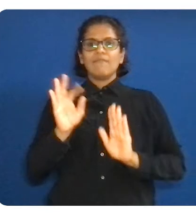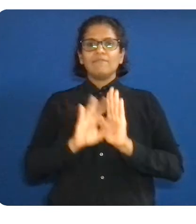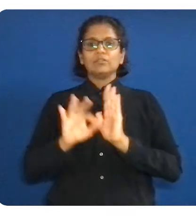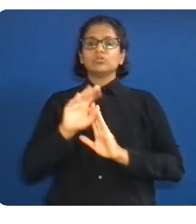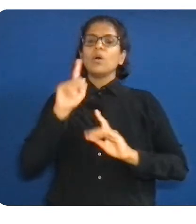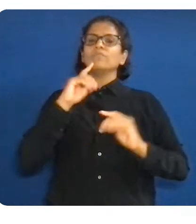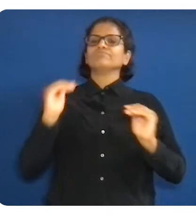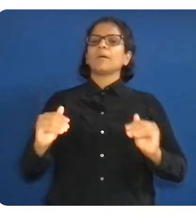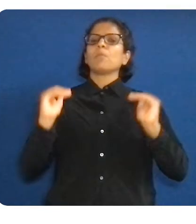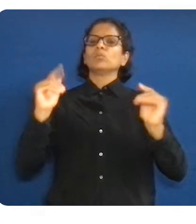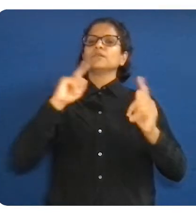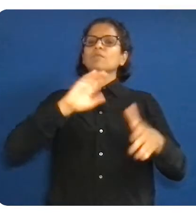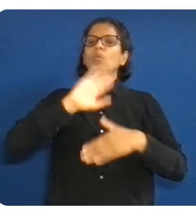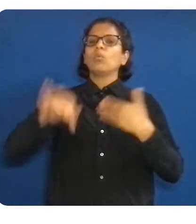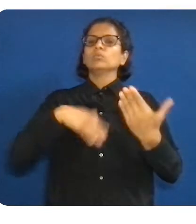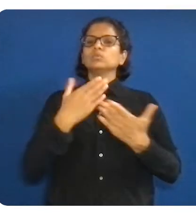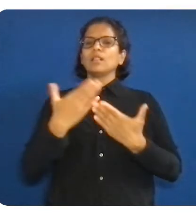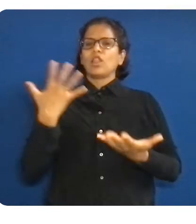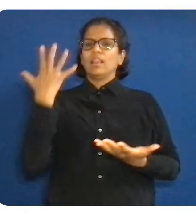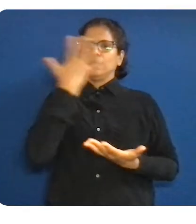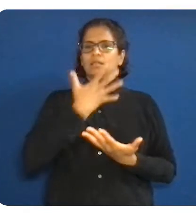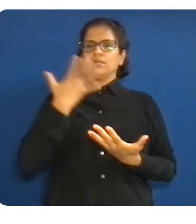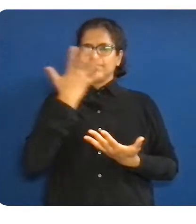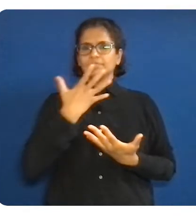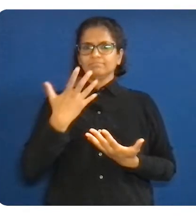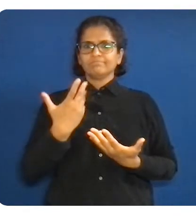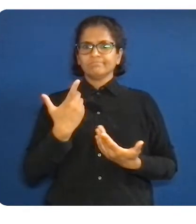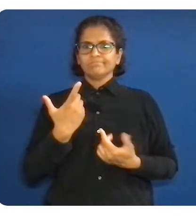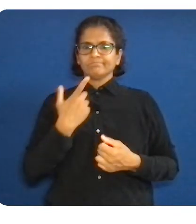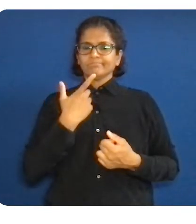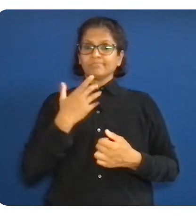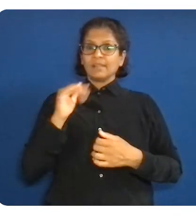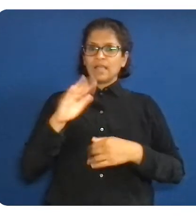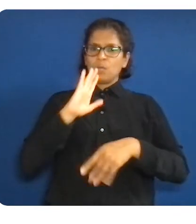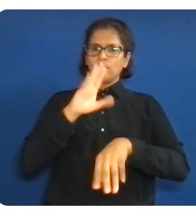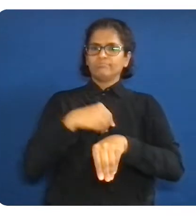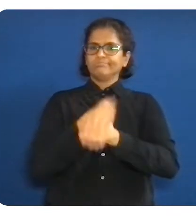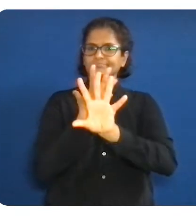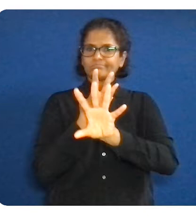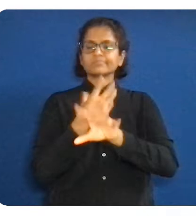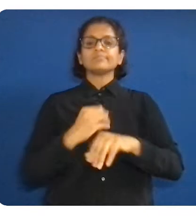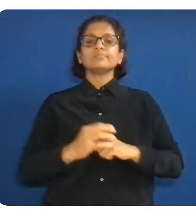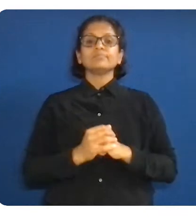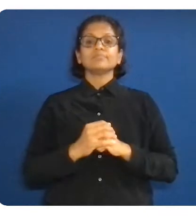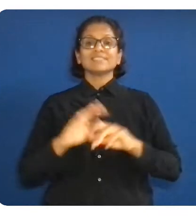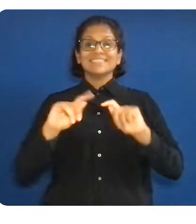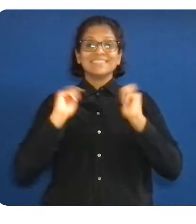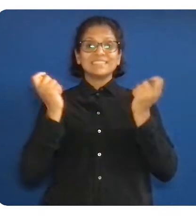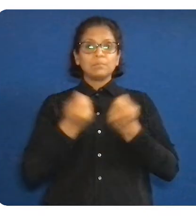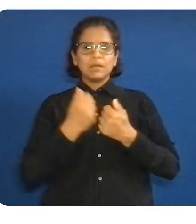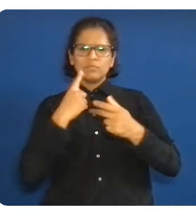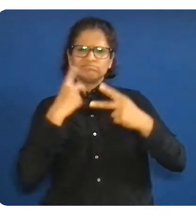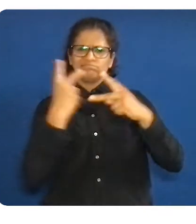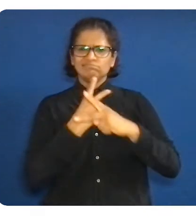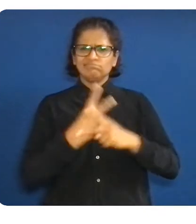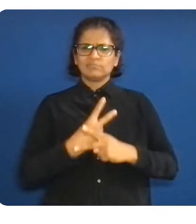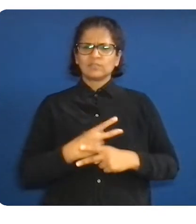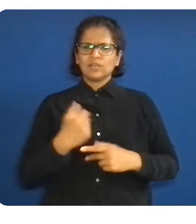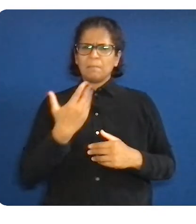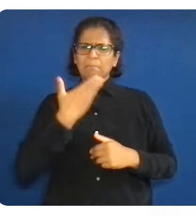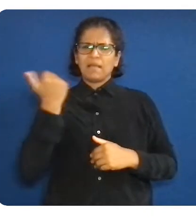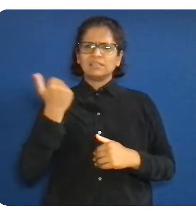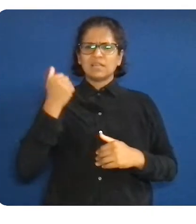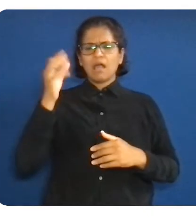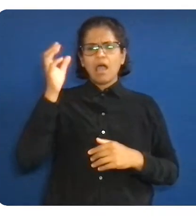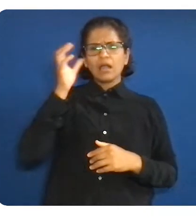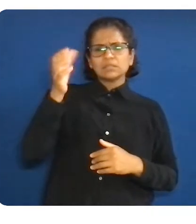the skin tone spectrum. And this ensured that all video calls on Meet work well for everyone, and it was thanks